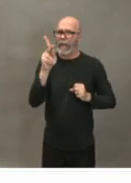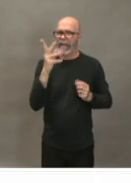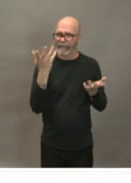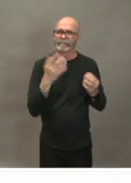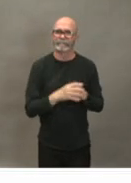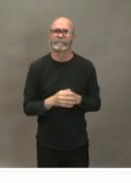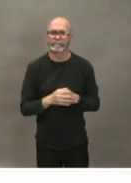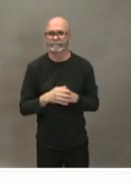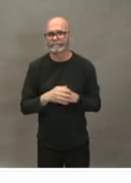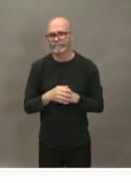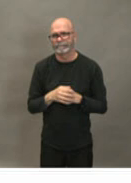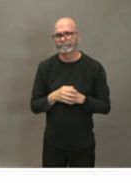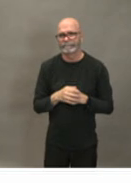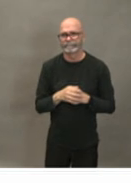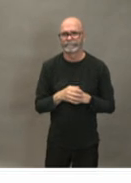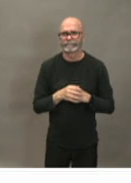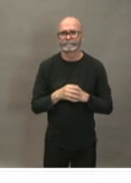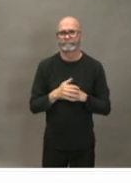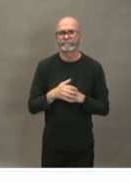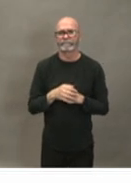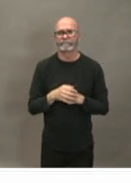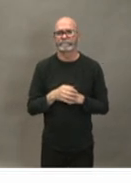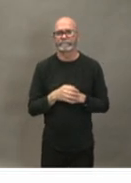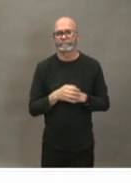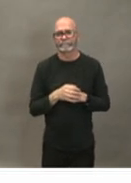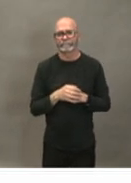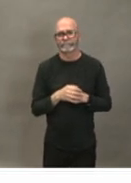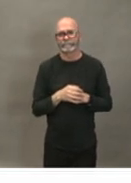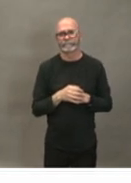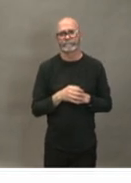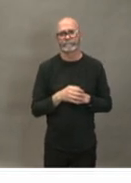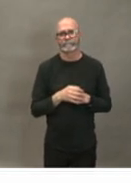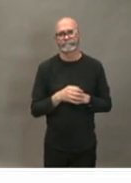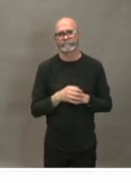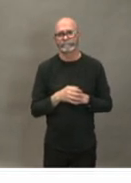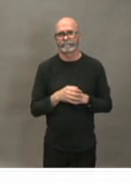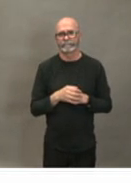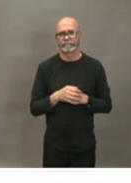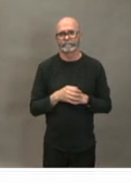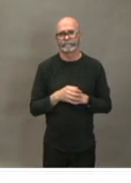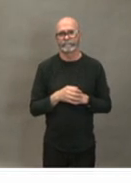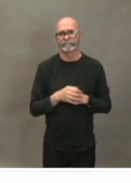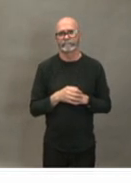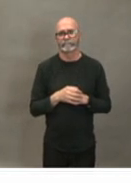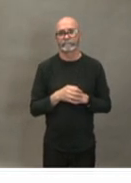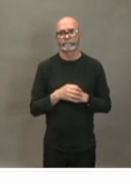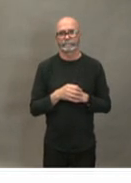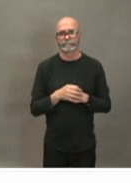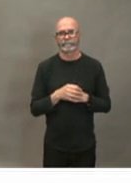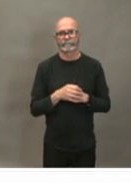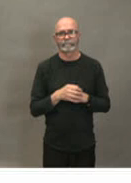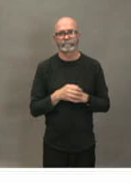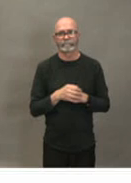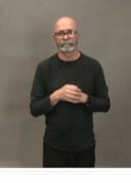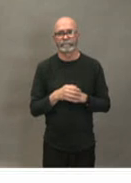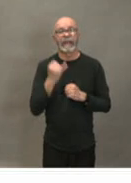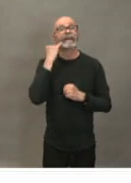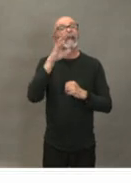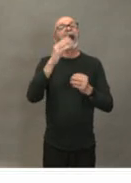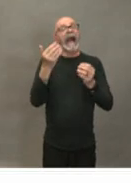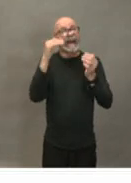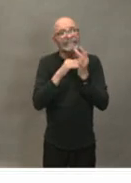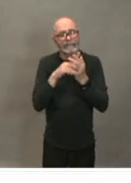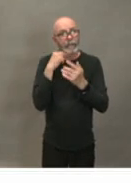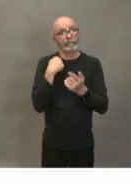into a long-term care facility a lot of that goes back to early testing and identification and then either quarantining